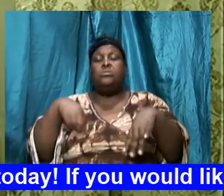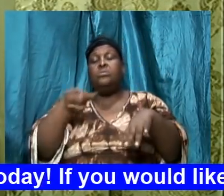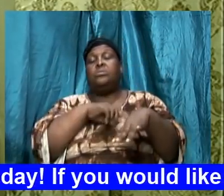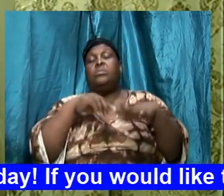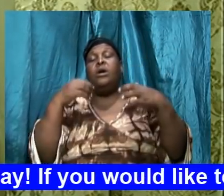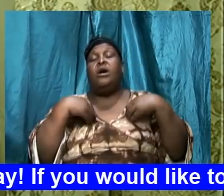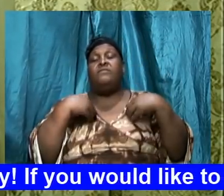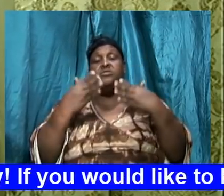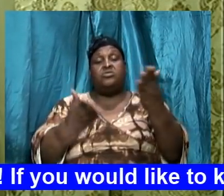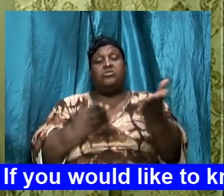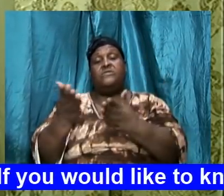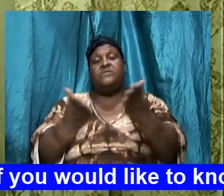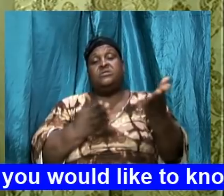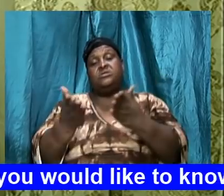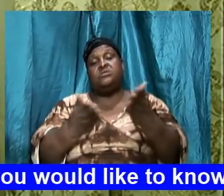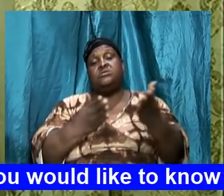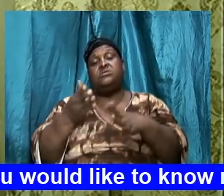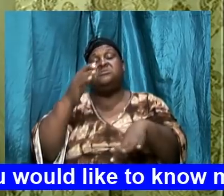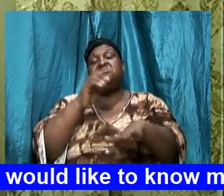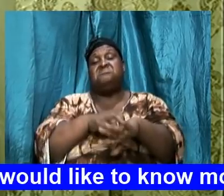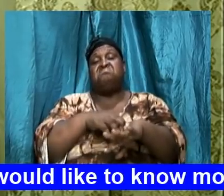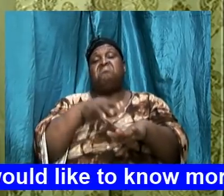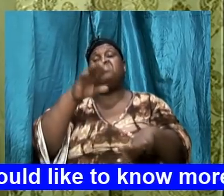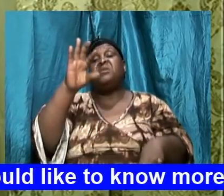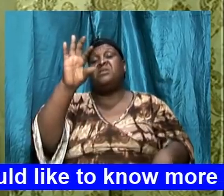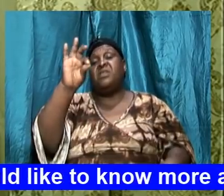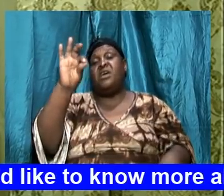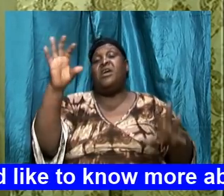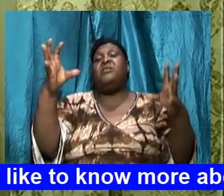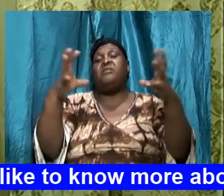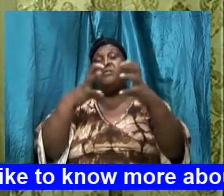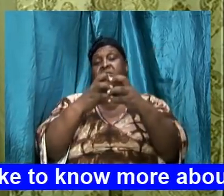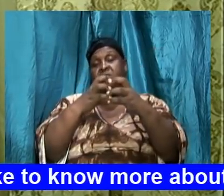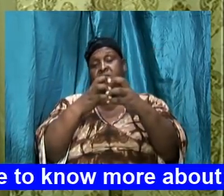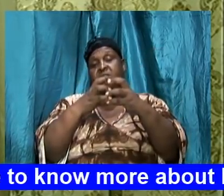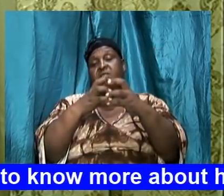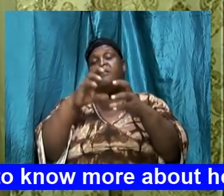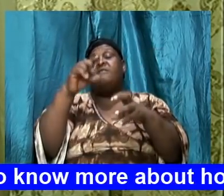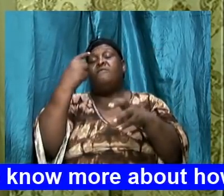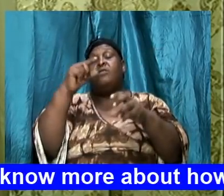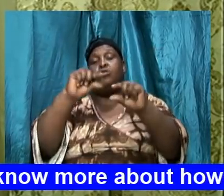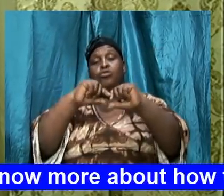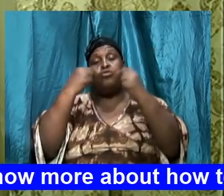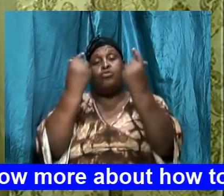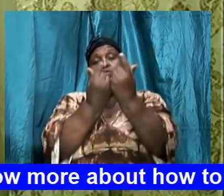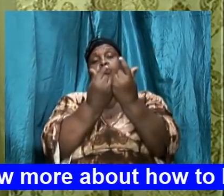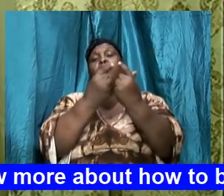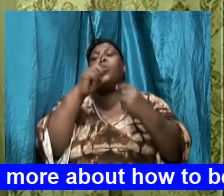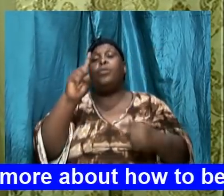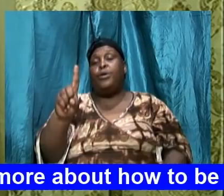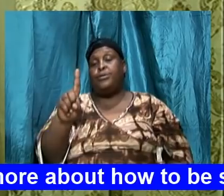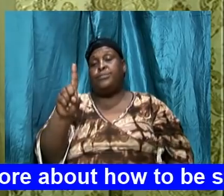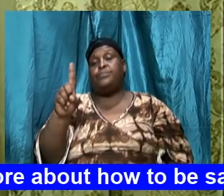service at nine for group one